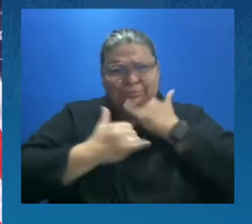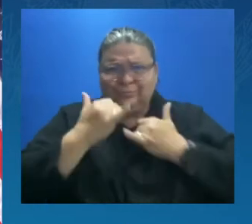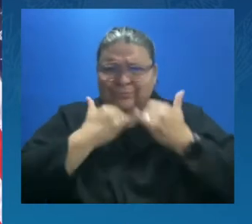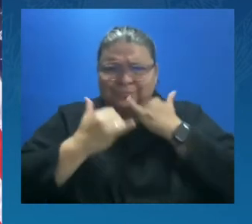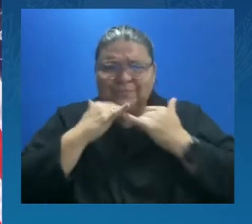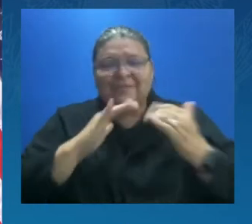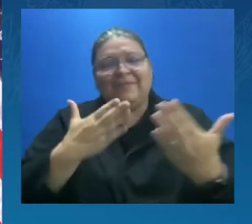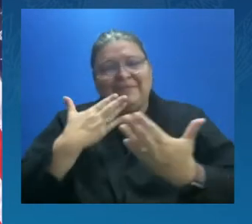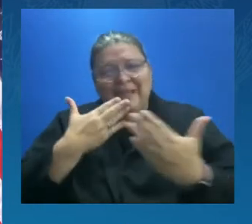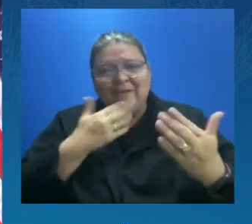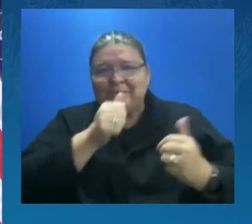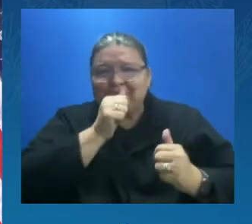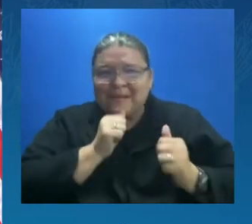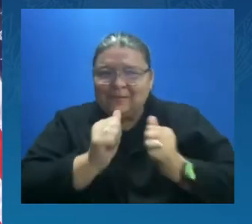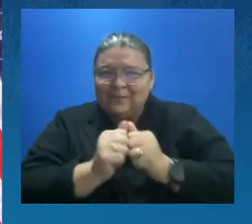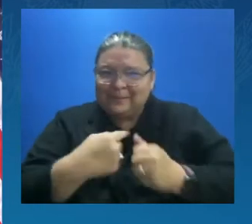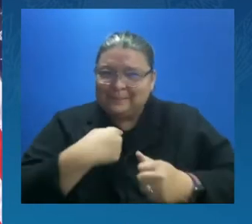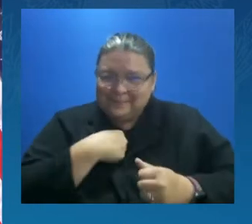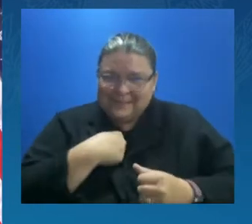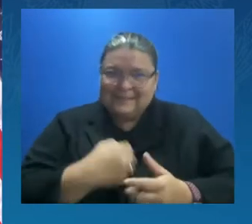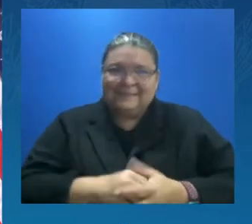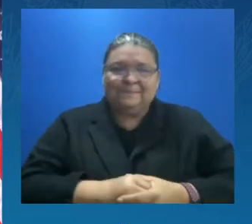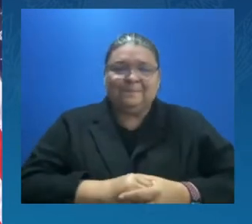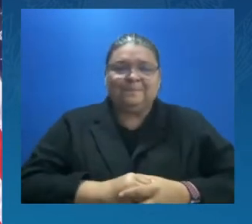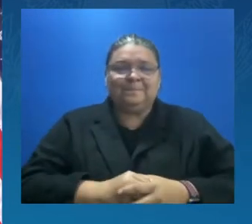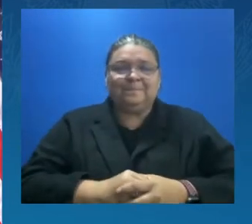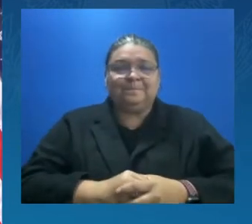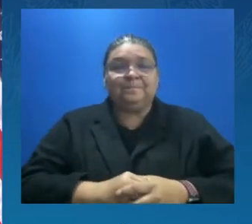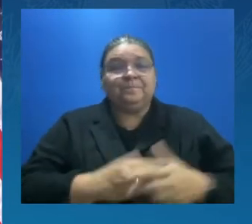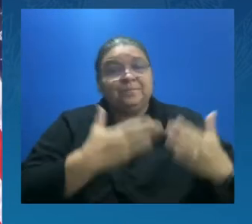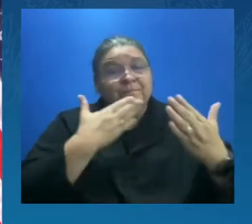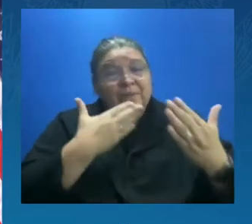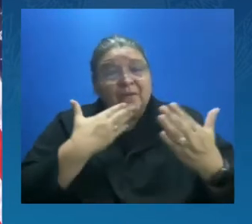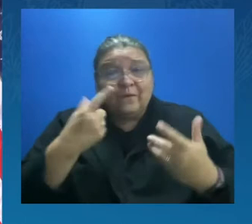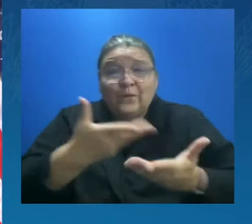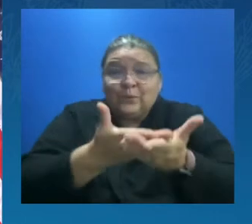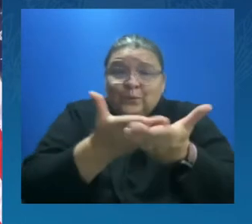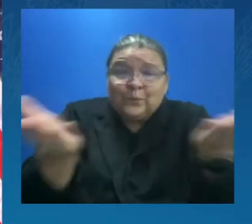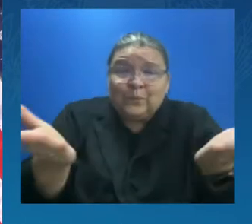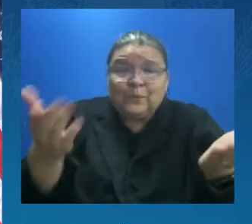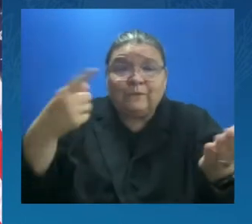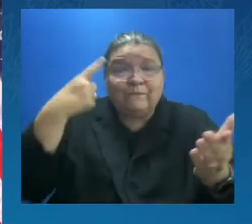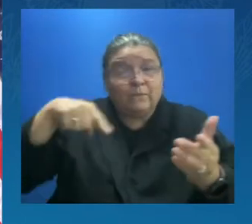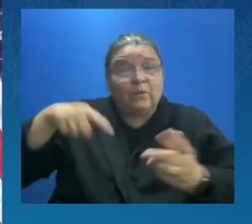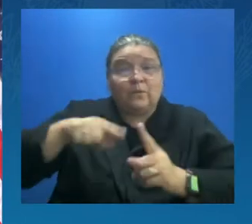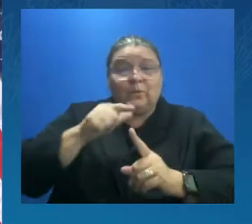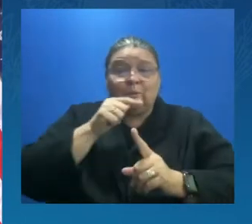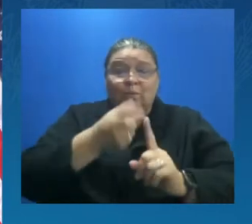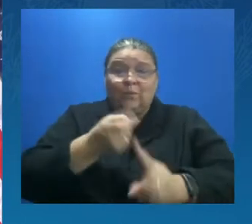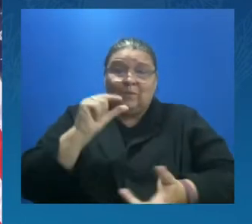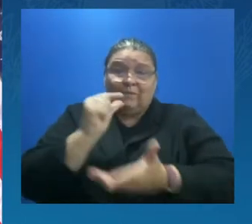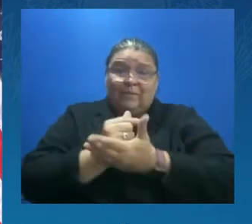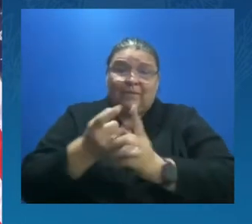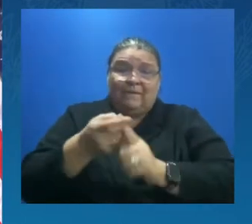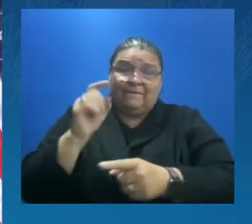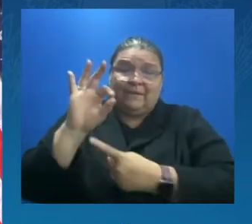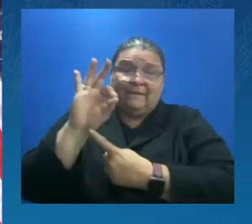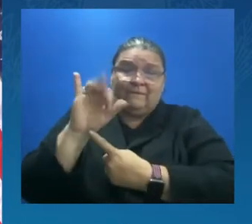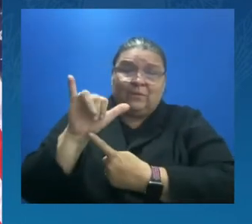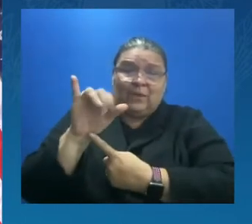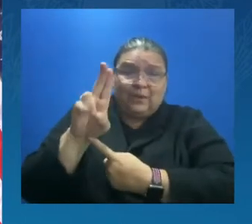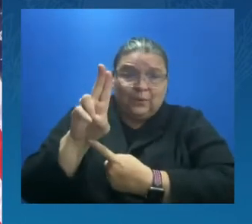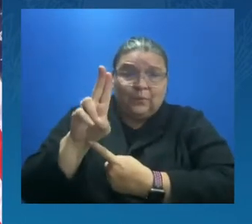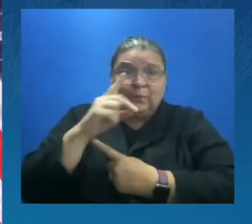And I want to thank you on behalf of all the FIU students, especially the FIU first responder students, and more importantly,